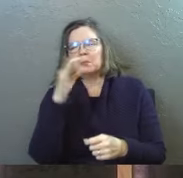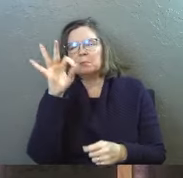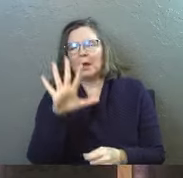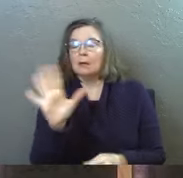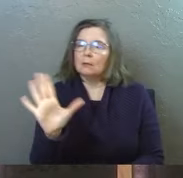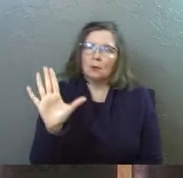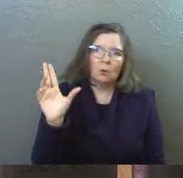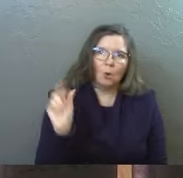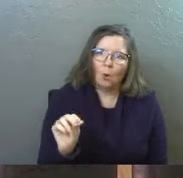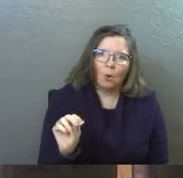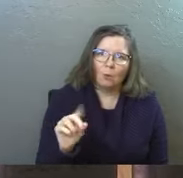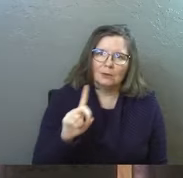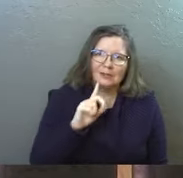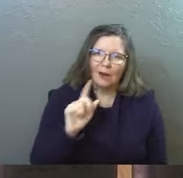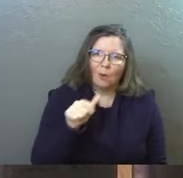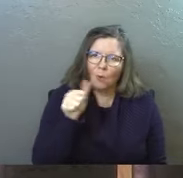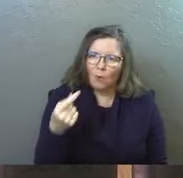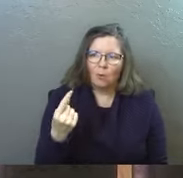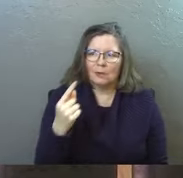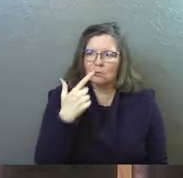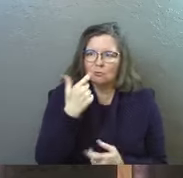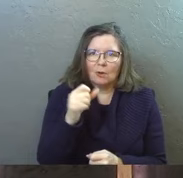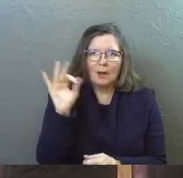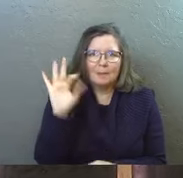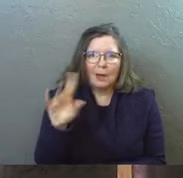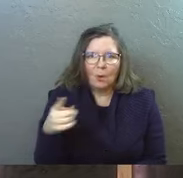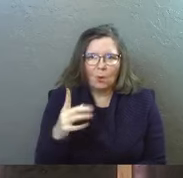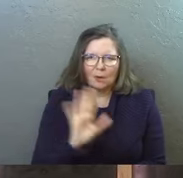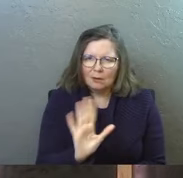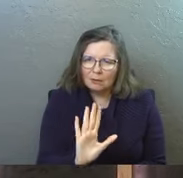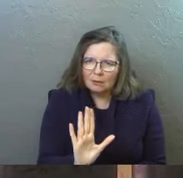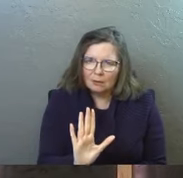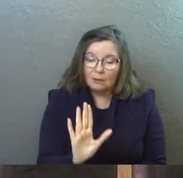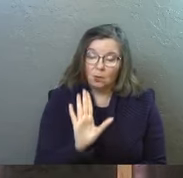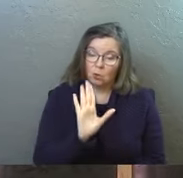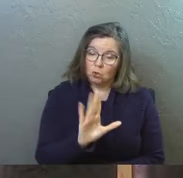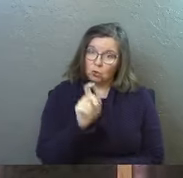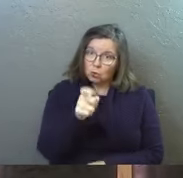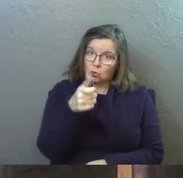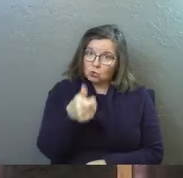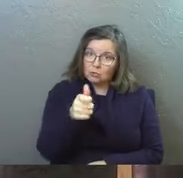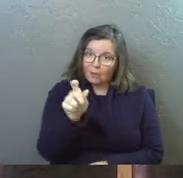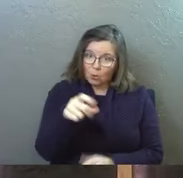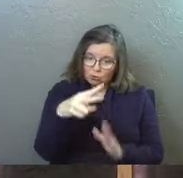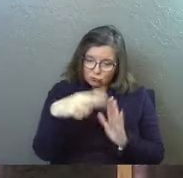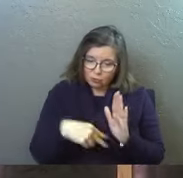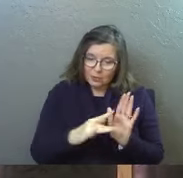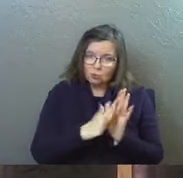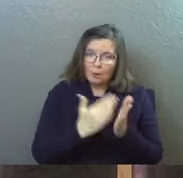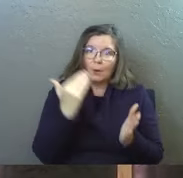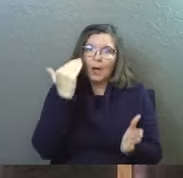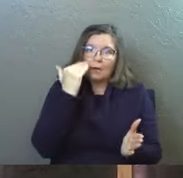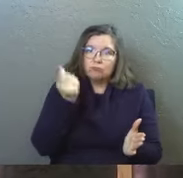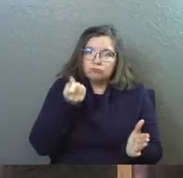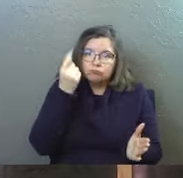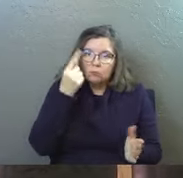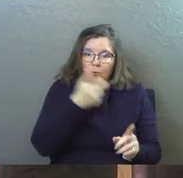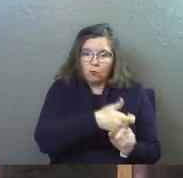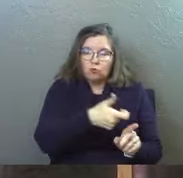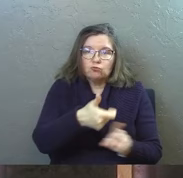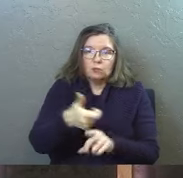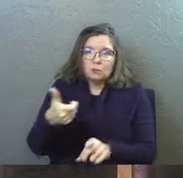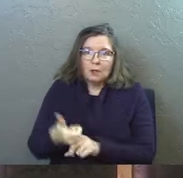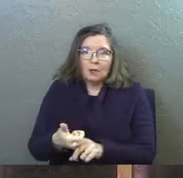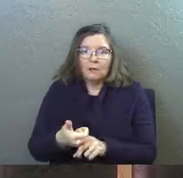pastor nope don't just trust your pastor you're supposed to read the scripture and know it for